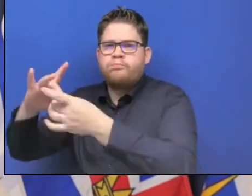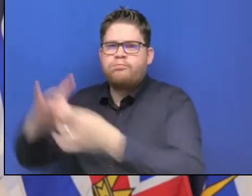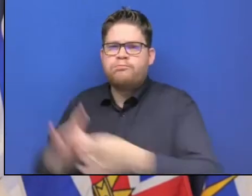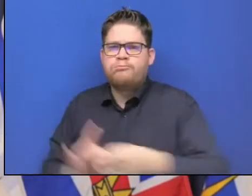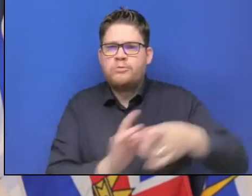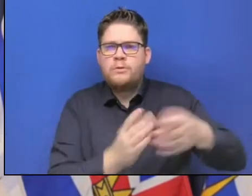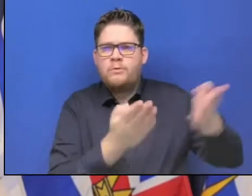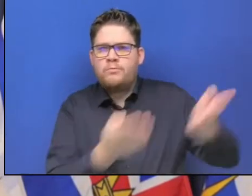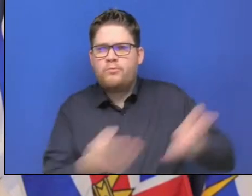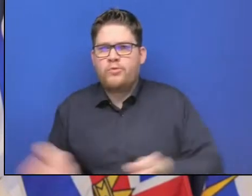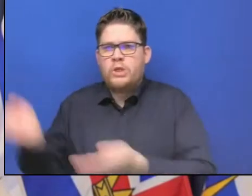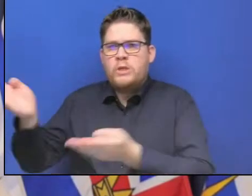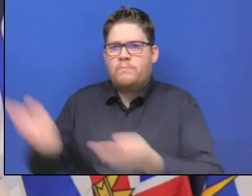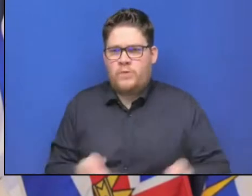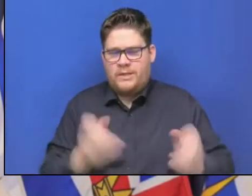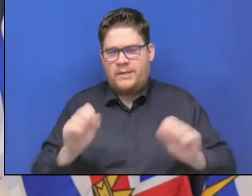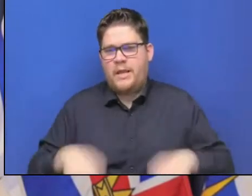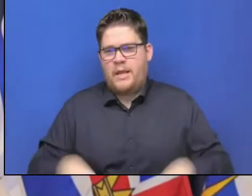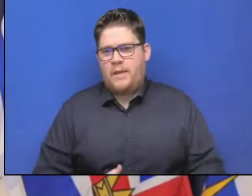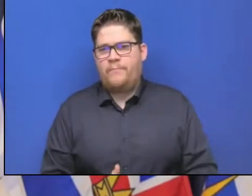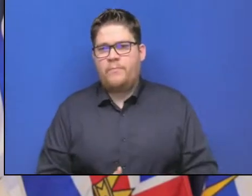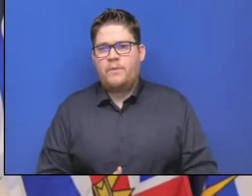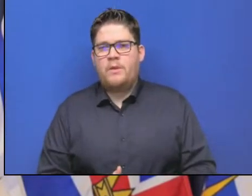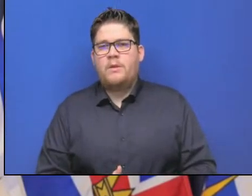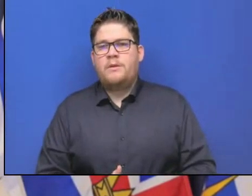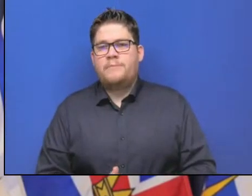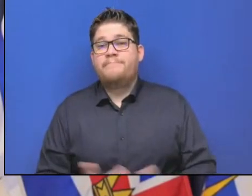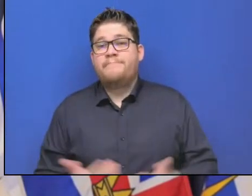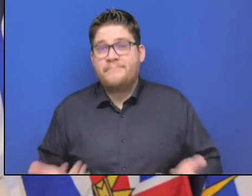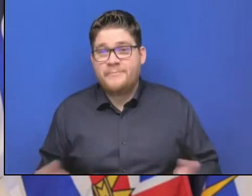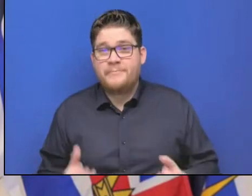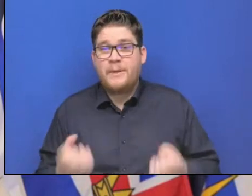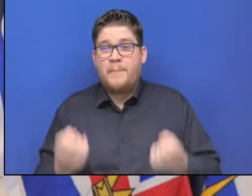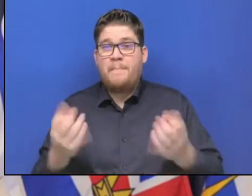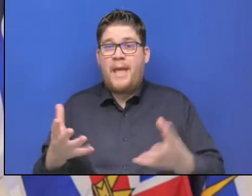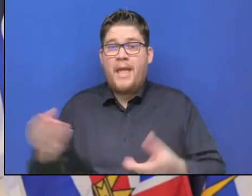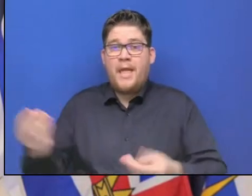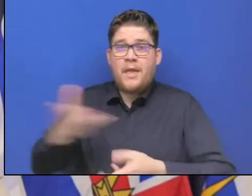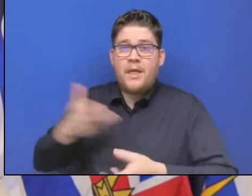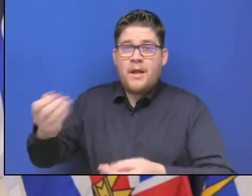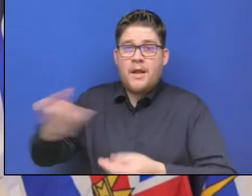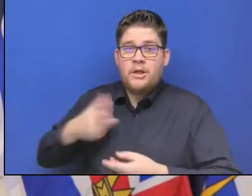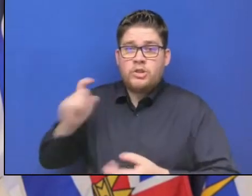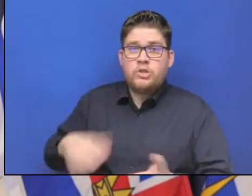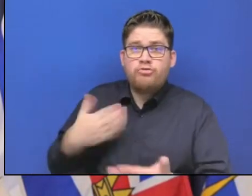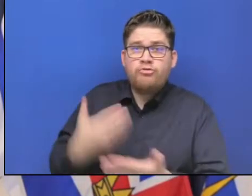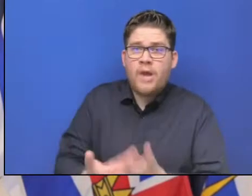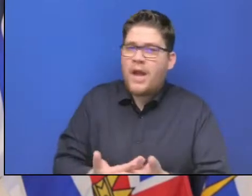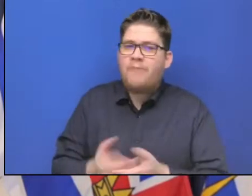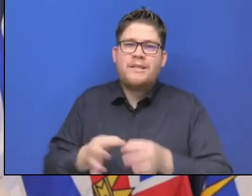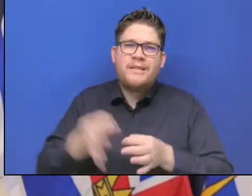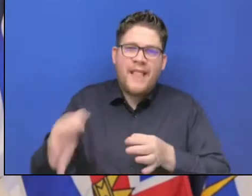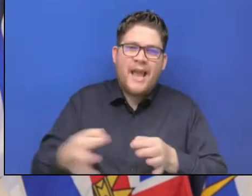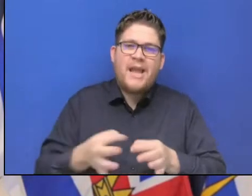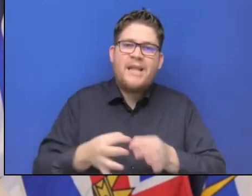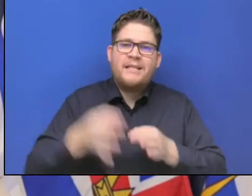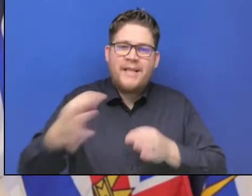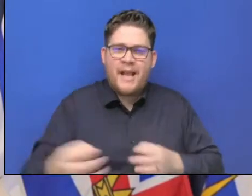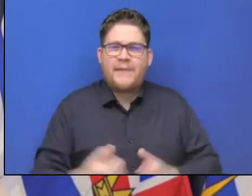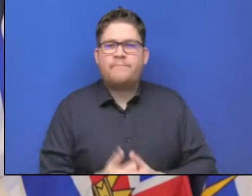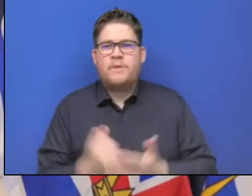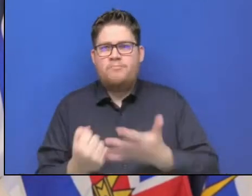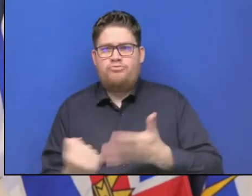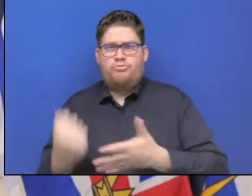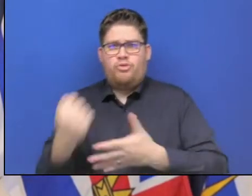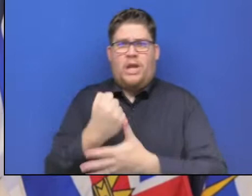Obviously a lot of goods are late for the original timeline after the massive storm event. So the priority is really getting goods moving again.